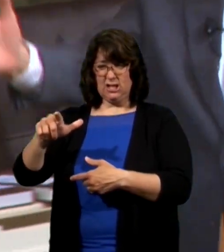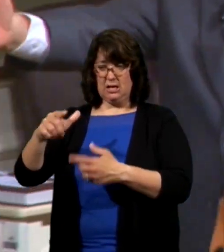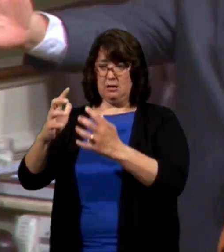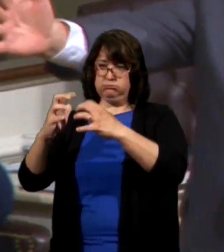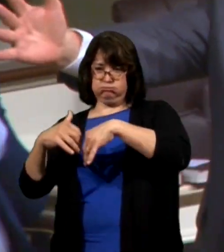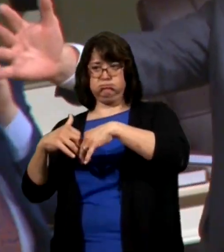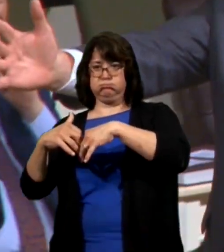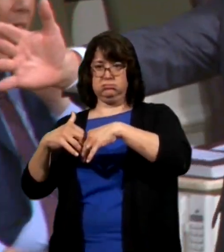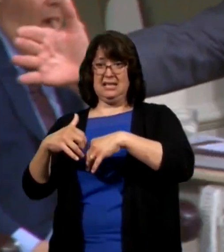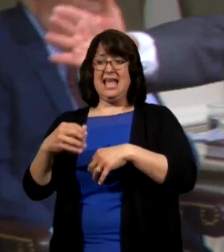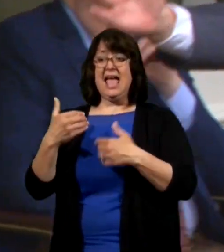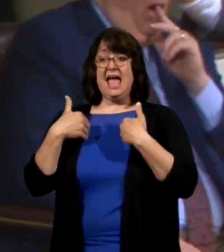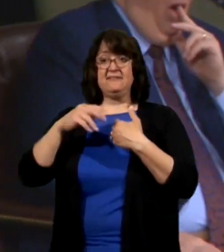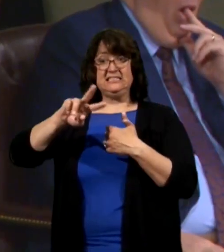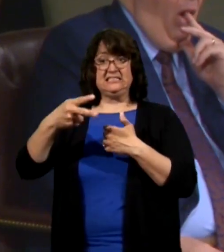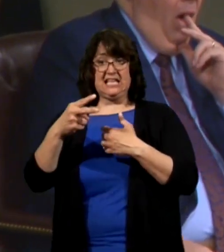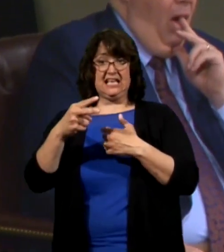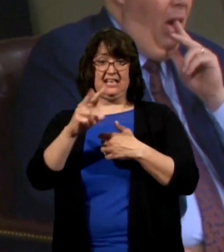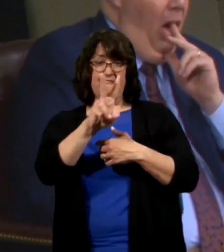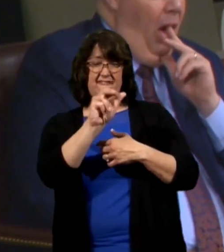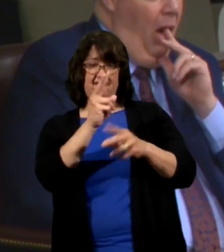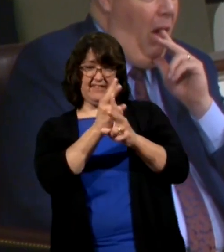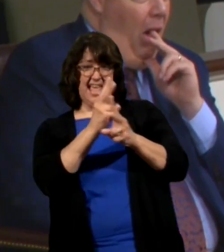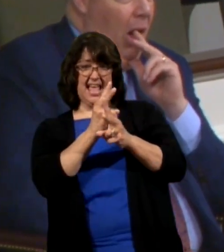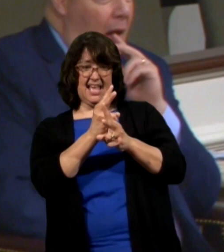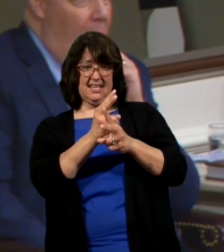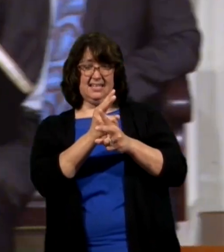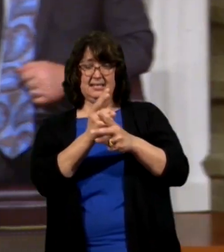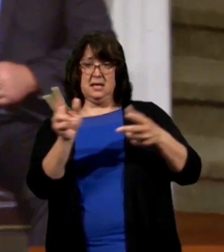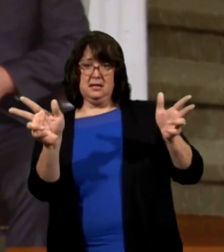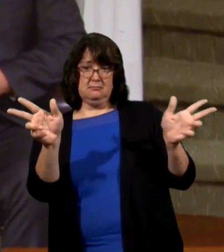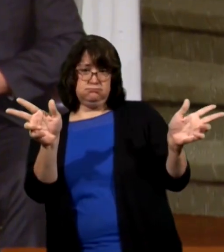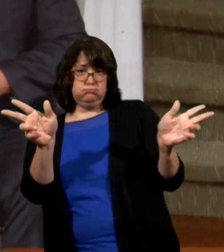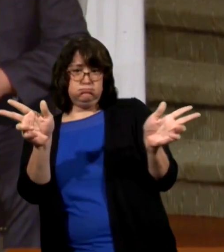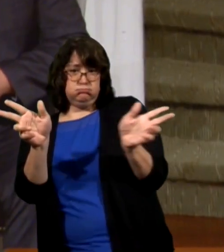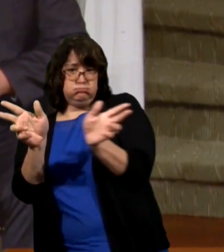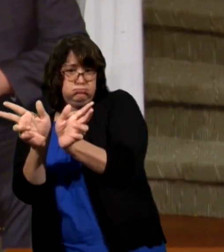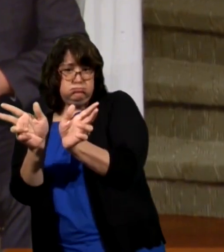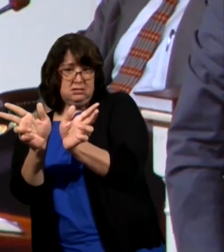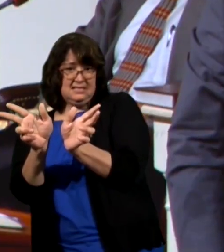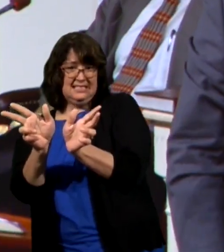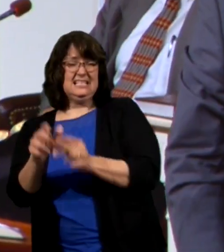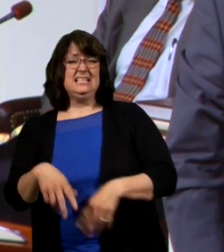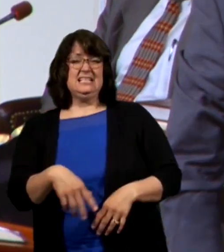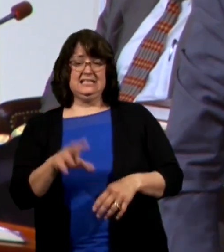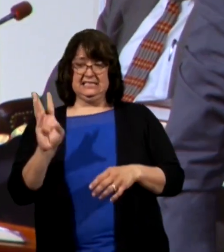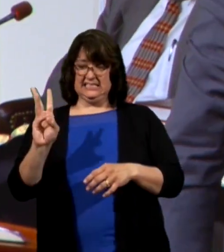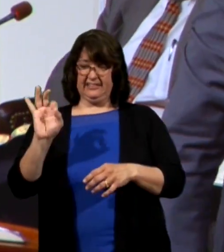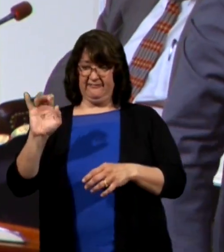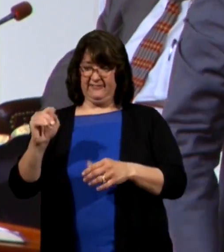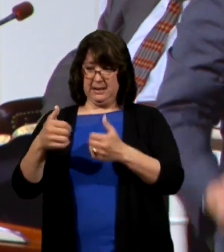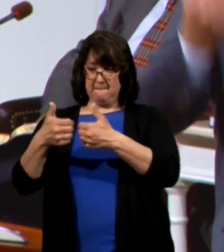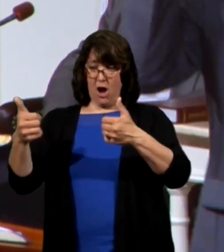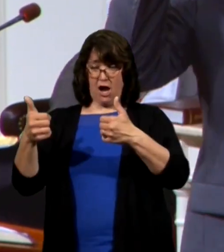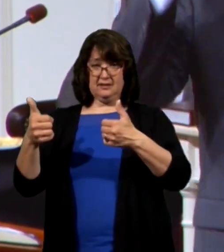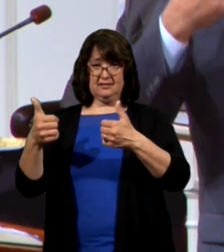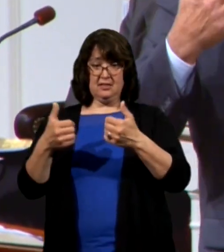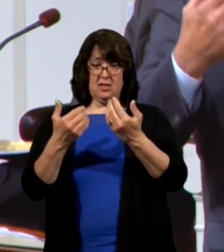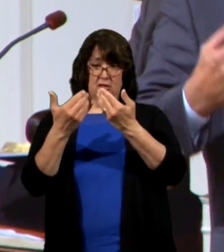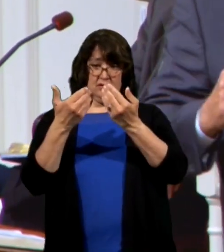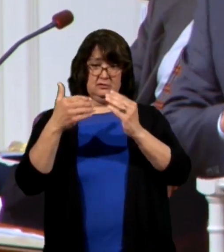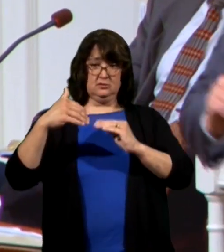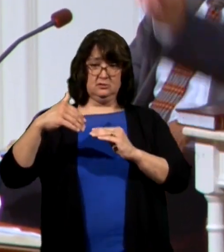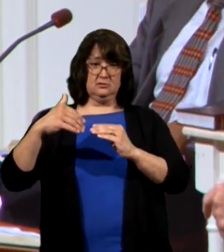he's got a second trailer van backed up to it six feet apart with the door